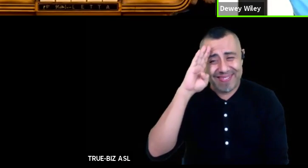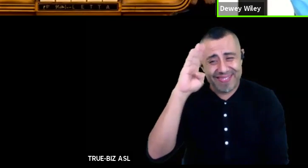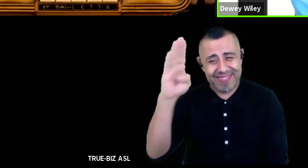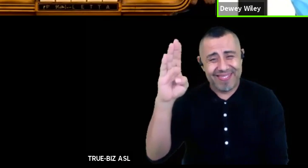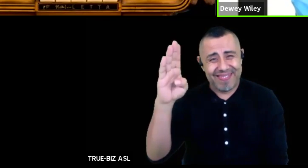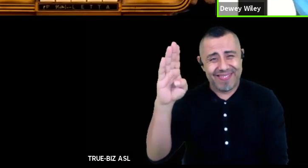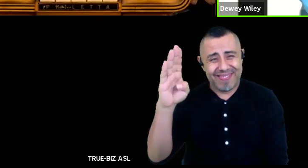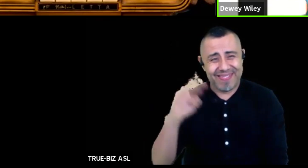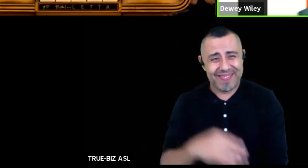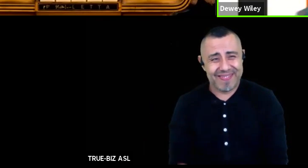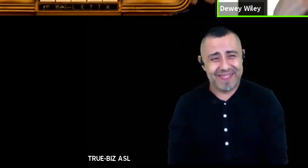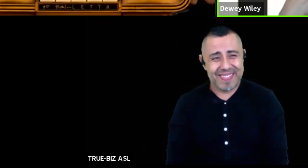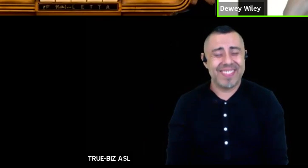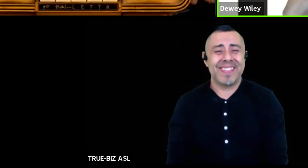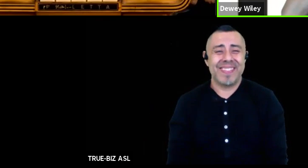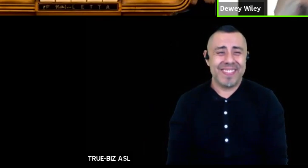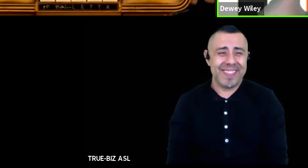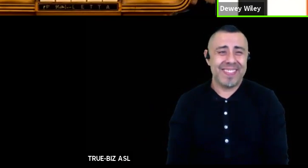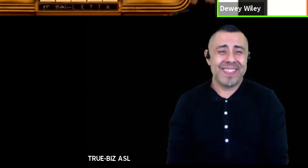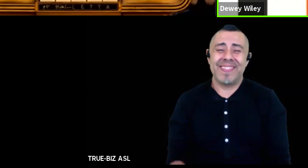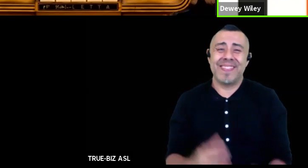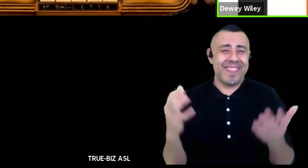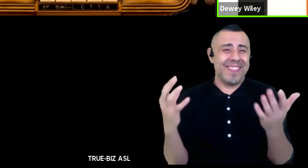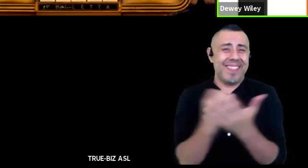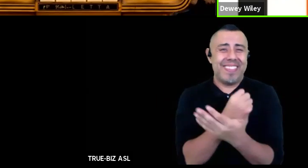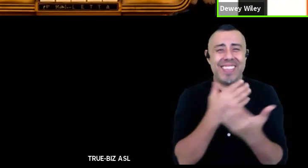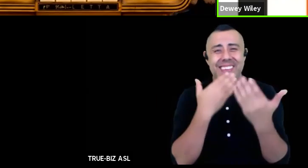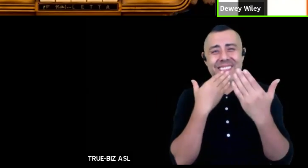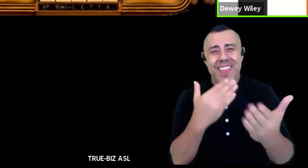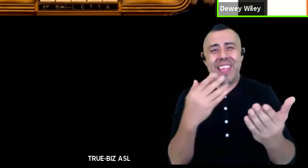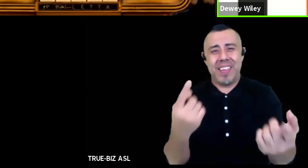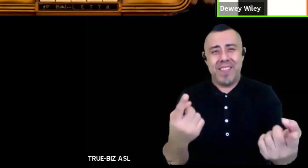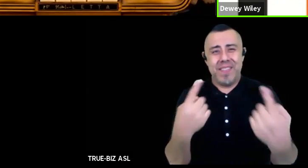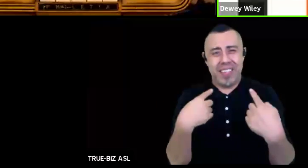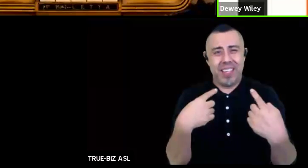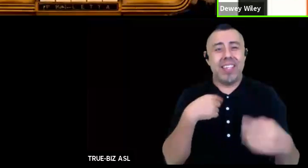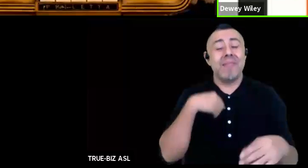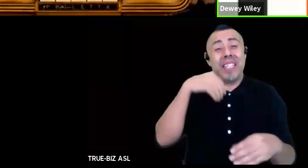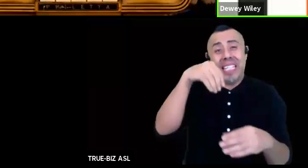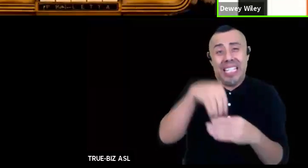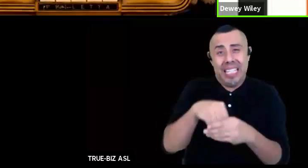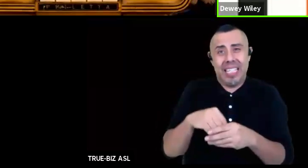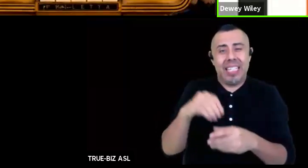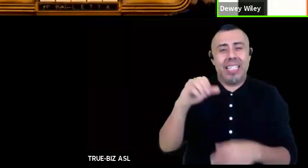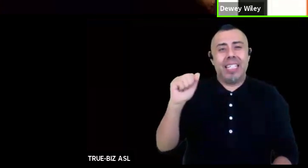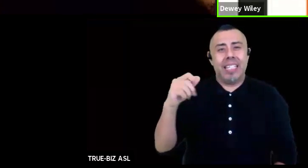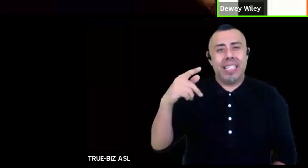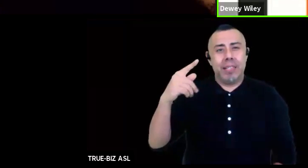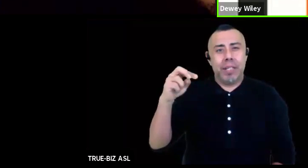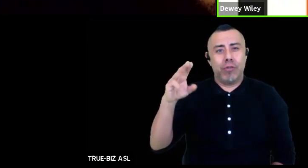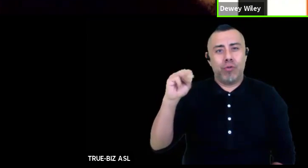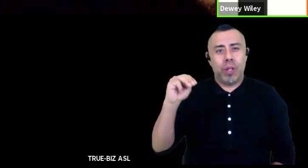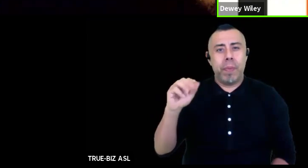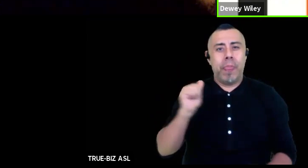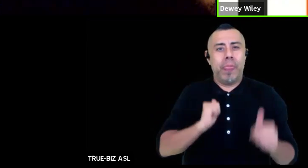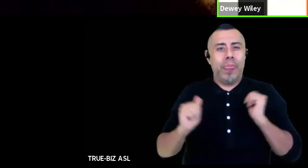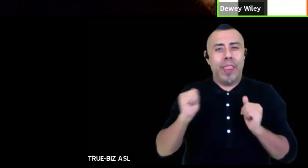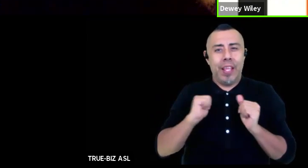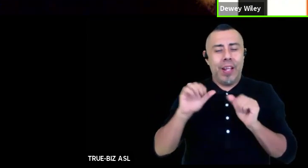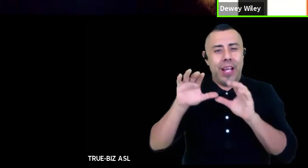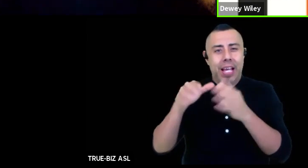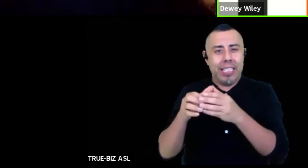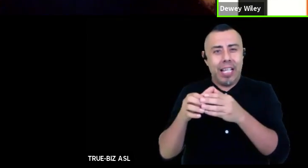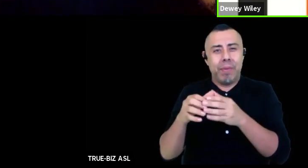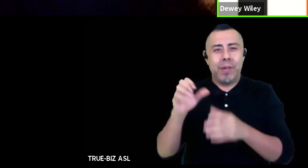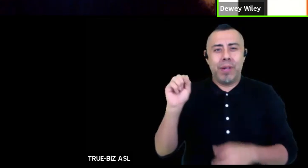so i want to thank everybody for coming i'm in the uh spectrum theater ensemble studio a makeshift studio